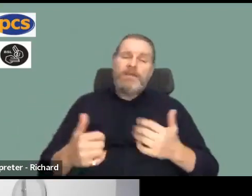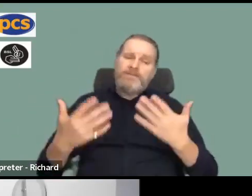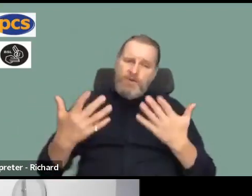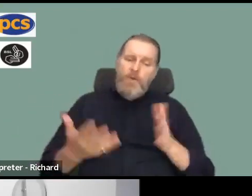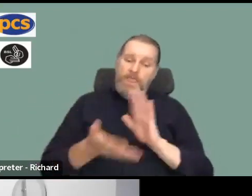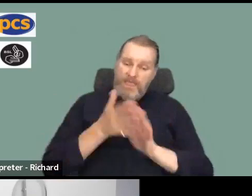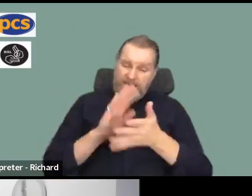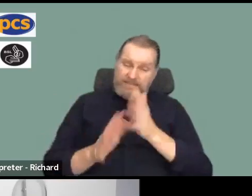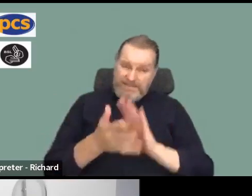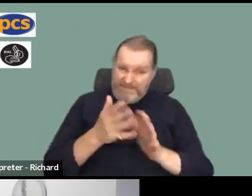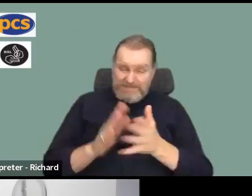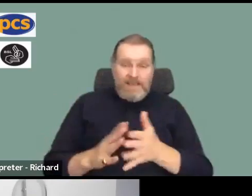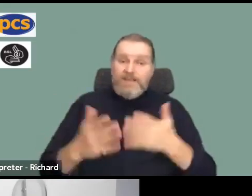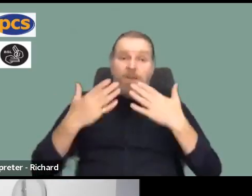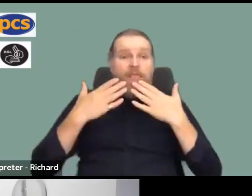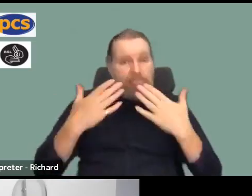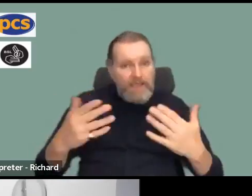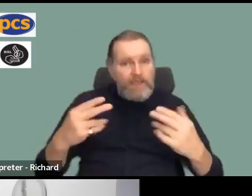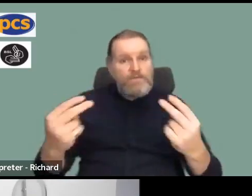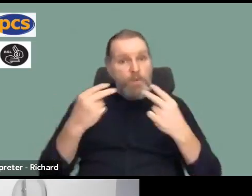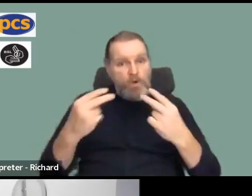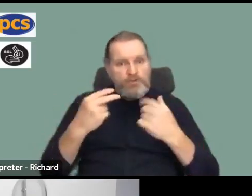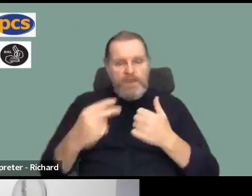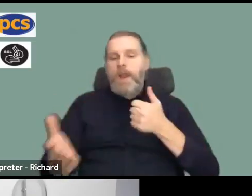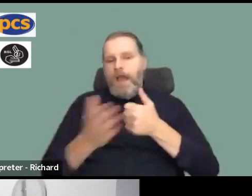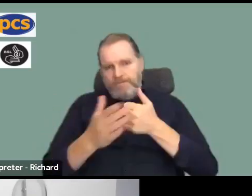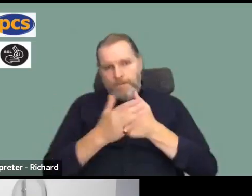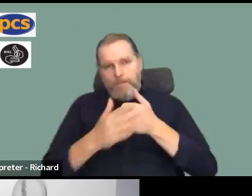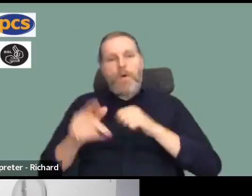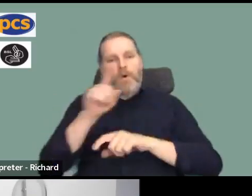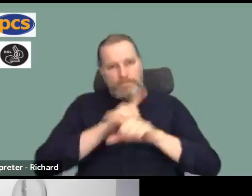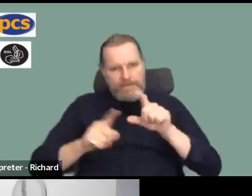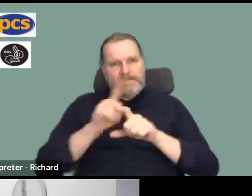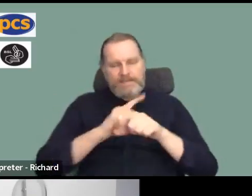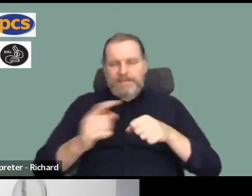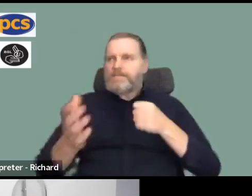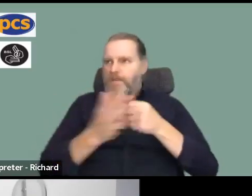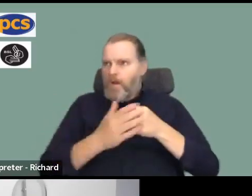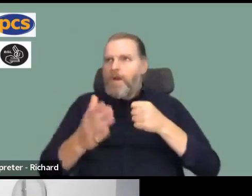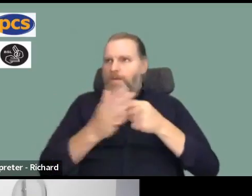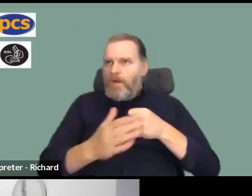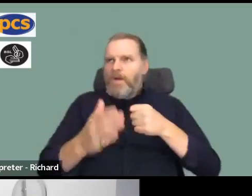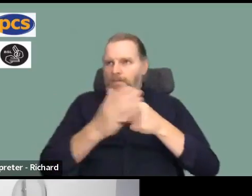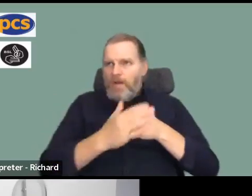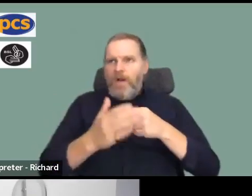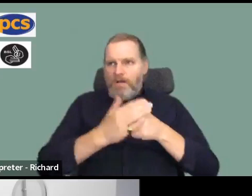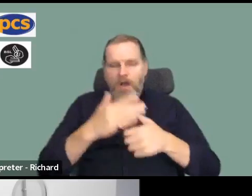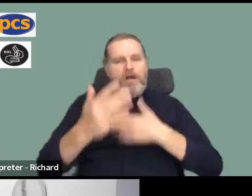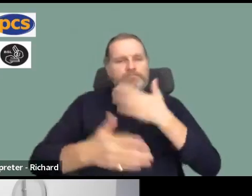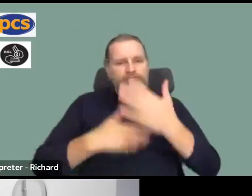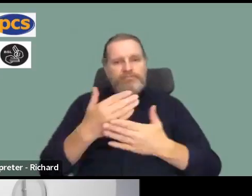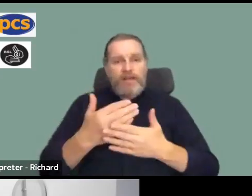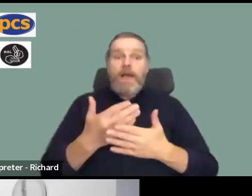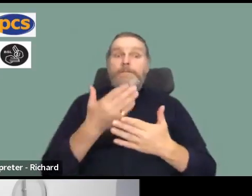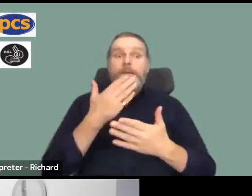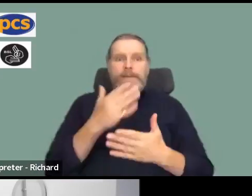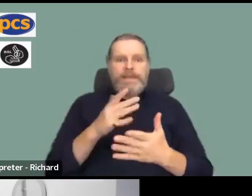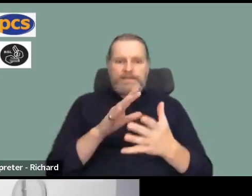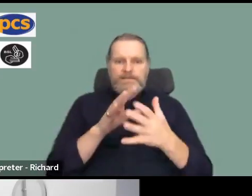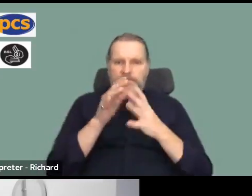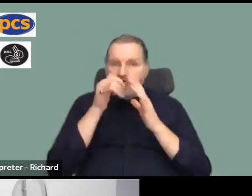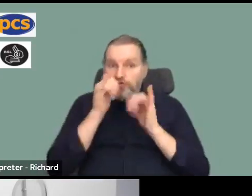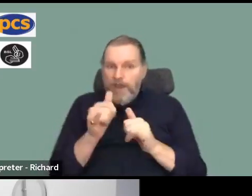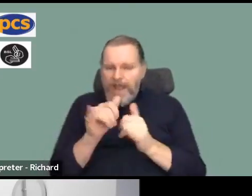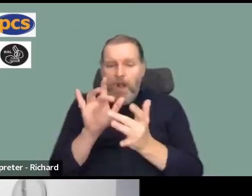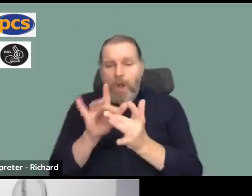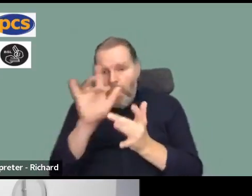we will do more of these coming up we will be doing the emails there's lots of way people can get involved but please check your details talk to